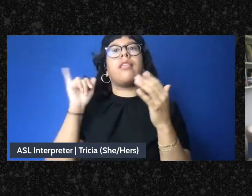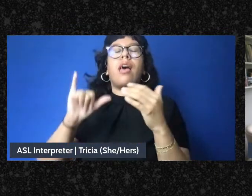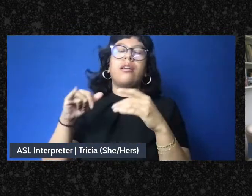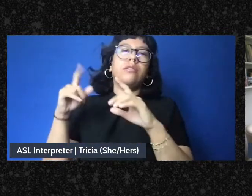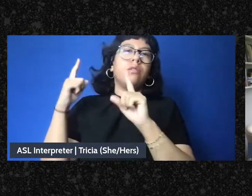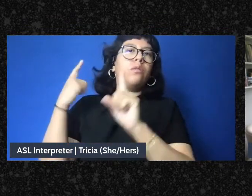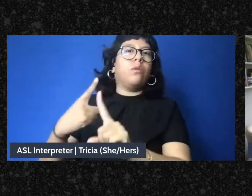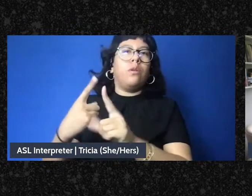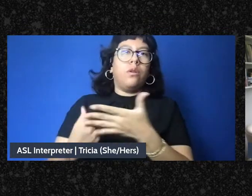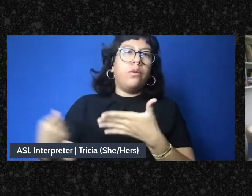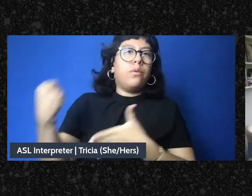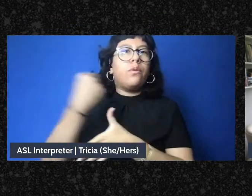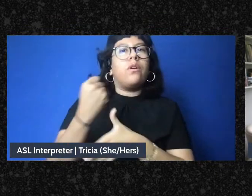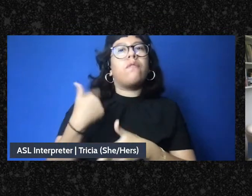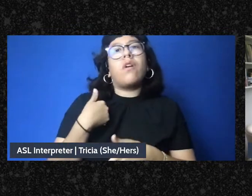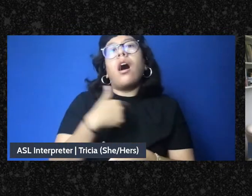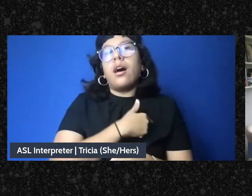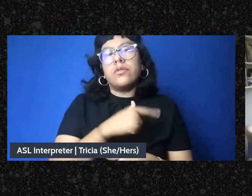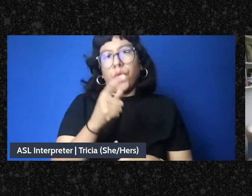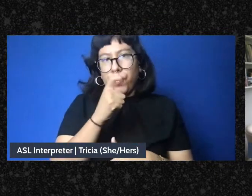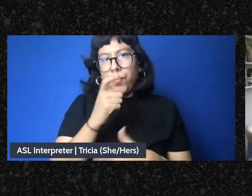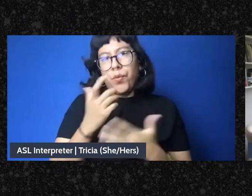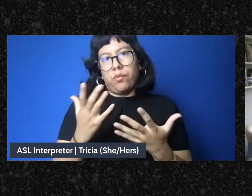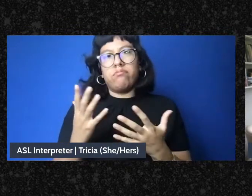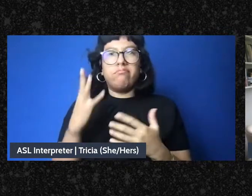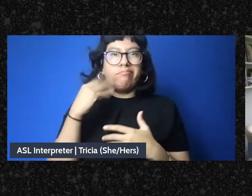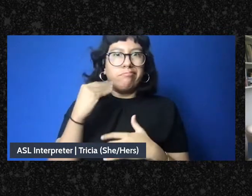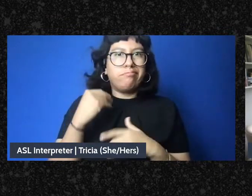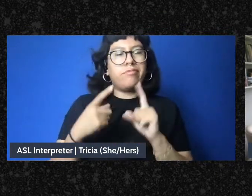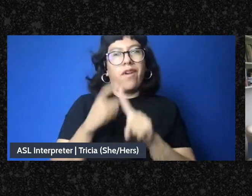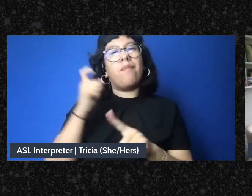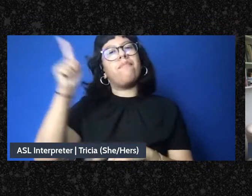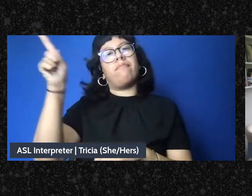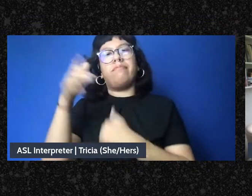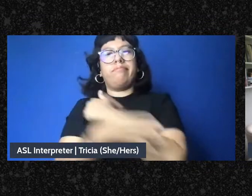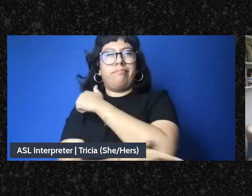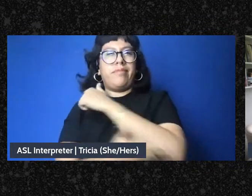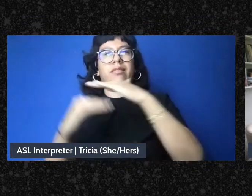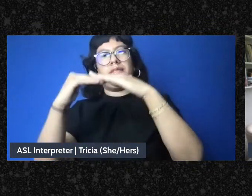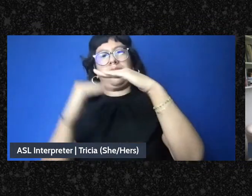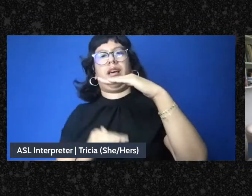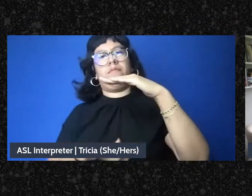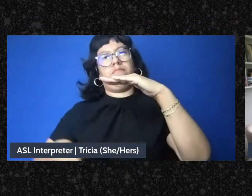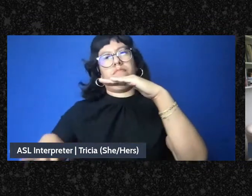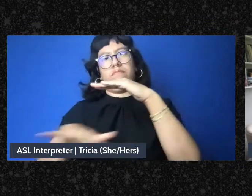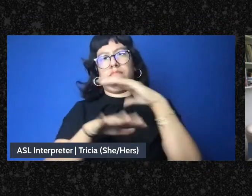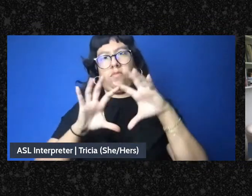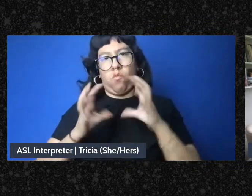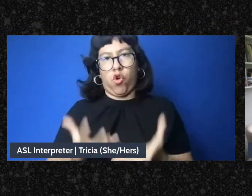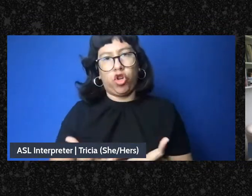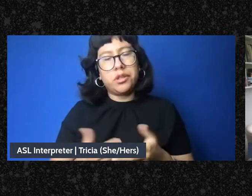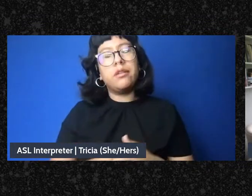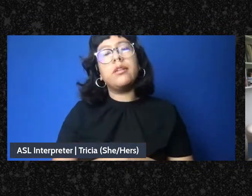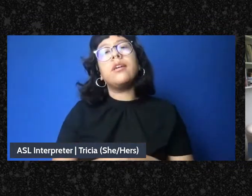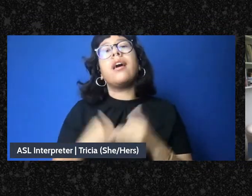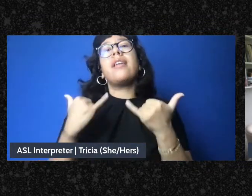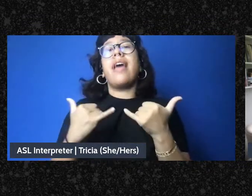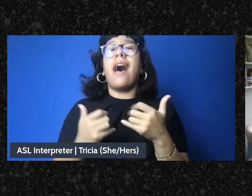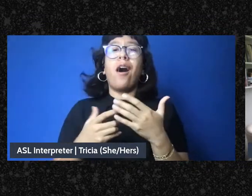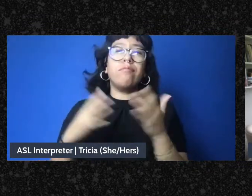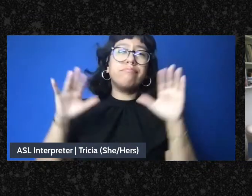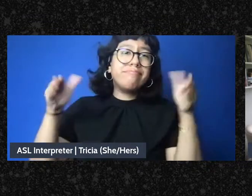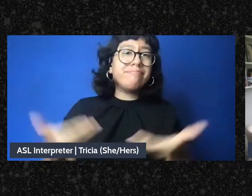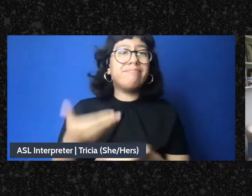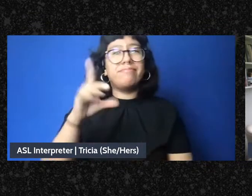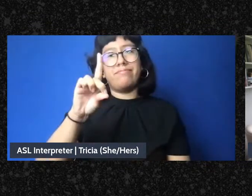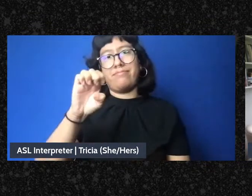for those of us who also come from the subcontinent. I am going to now introduce Dean Spade, who's going to give us